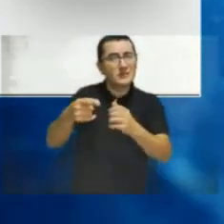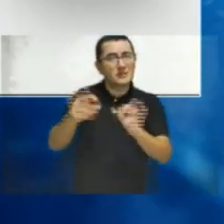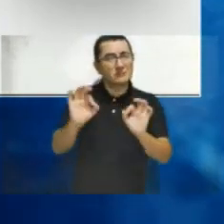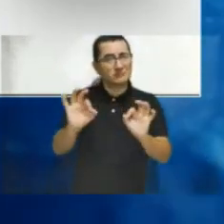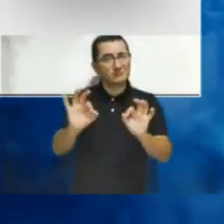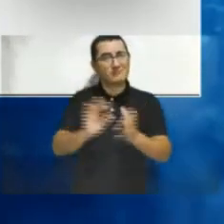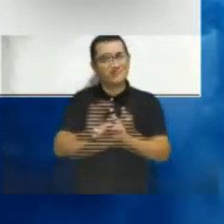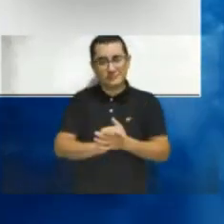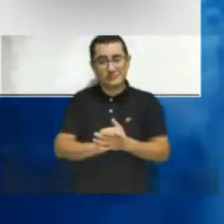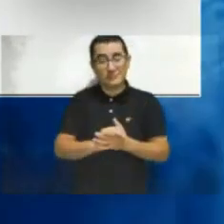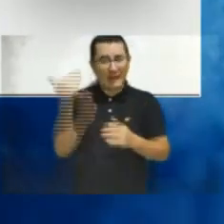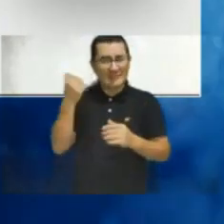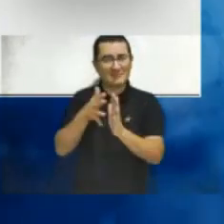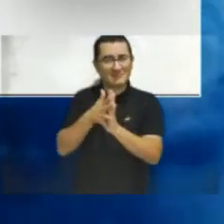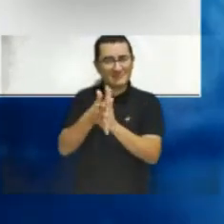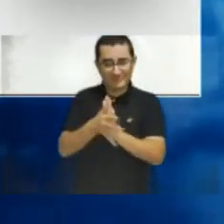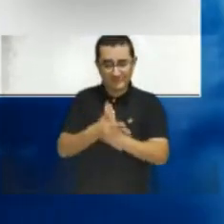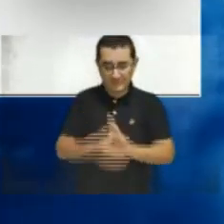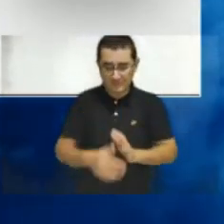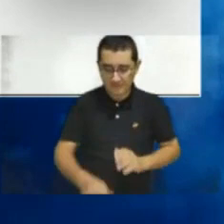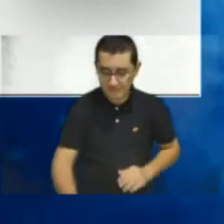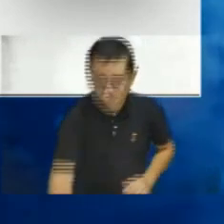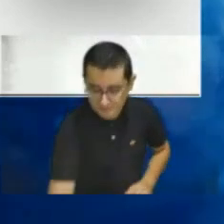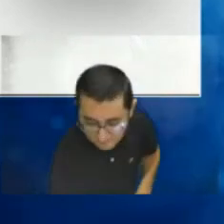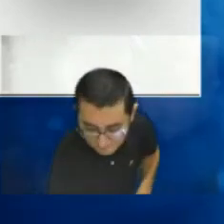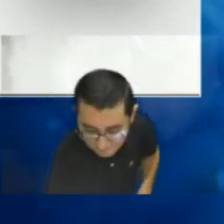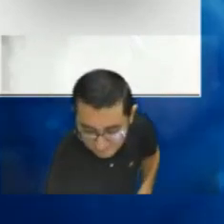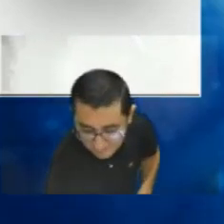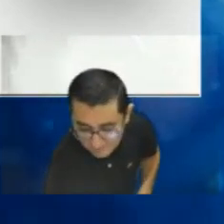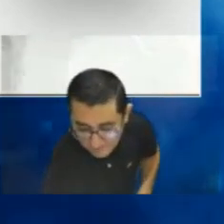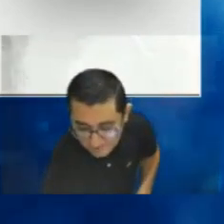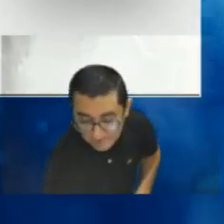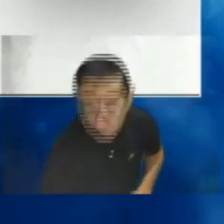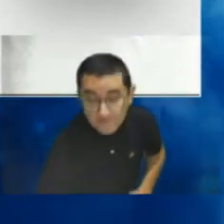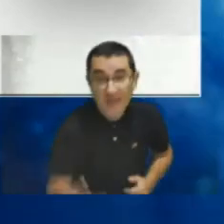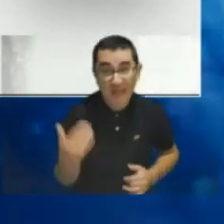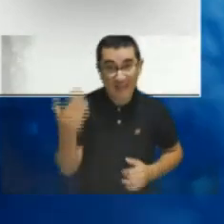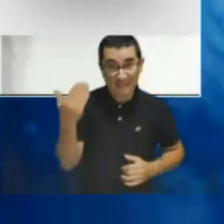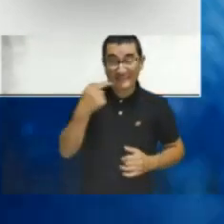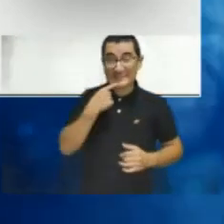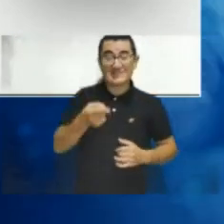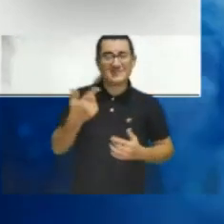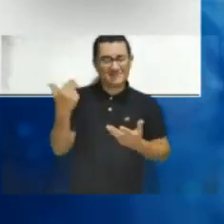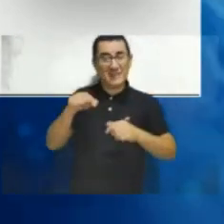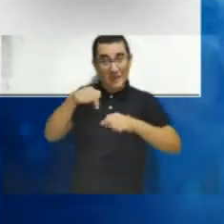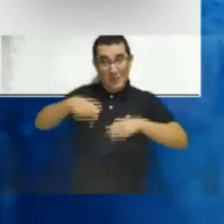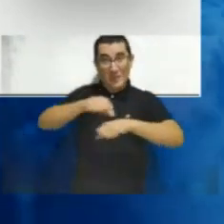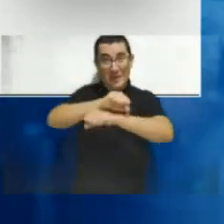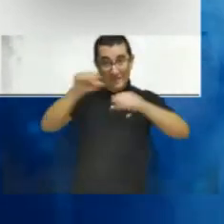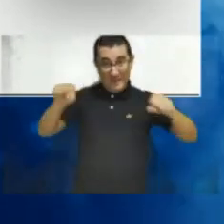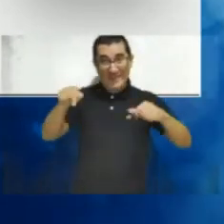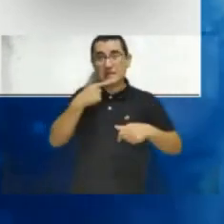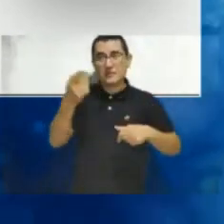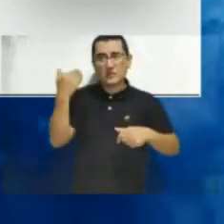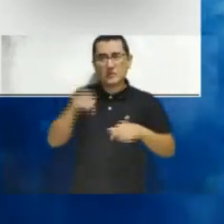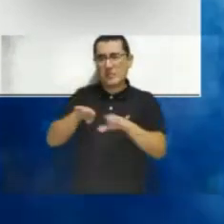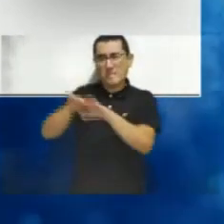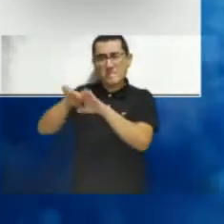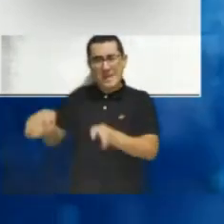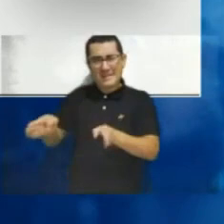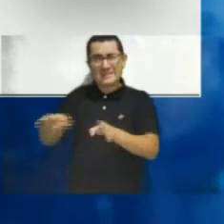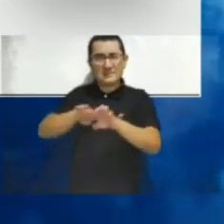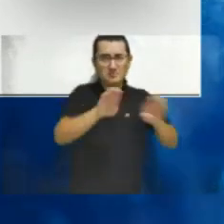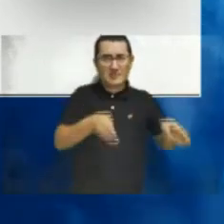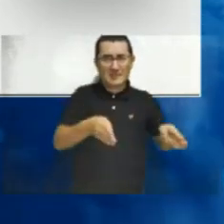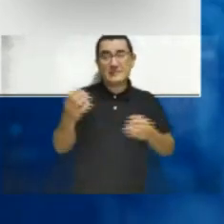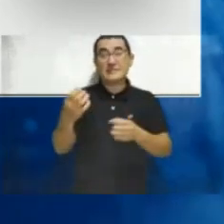As was mentioned here with the committee, the A&E director, everything of these working tables,